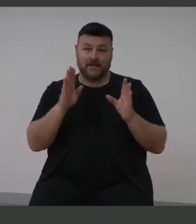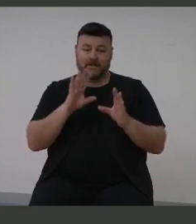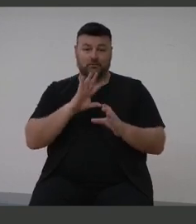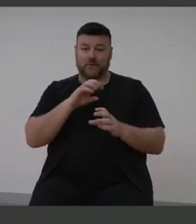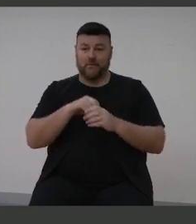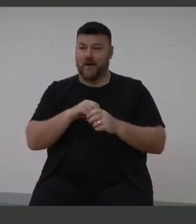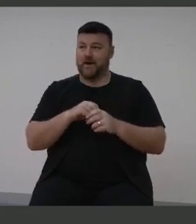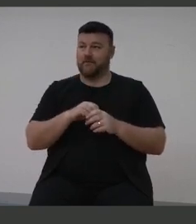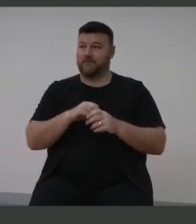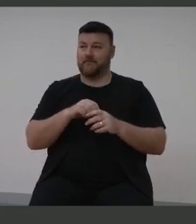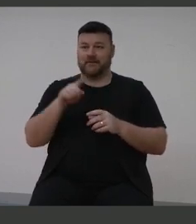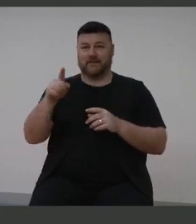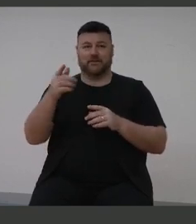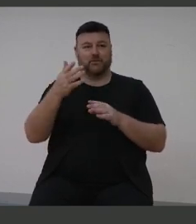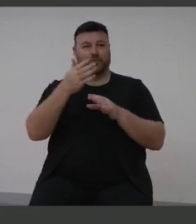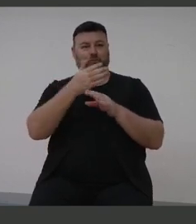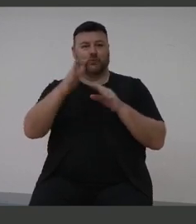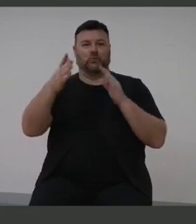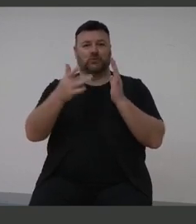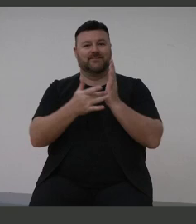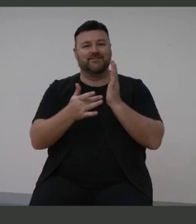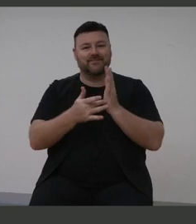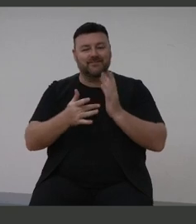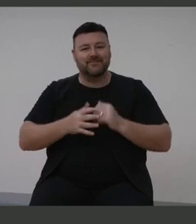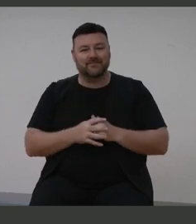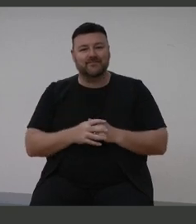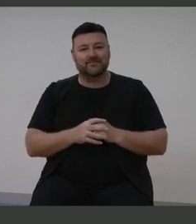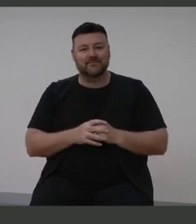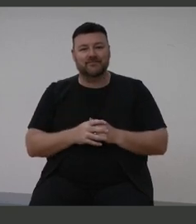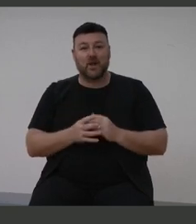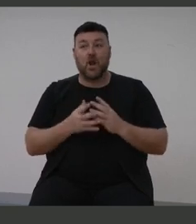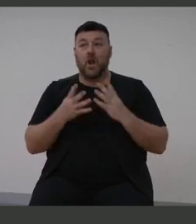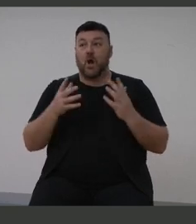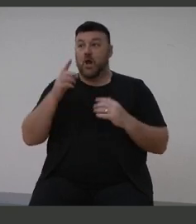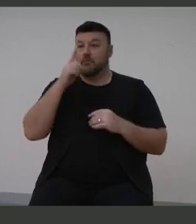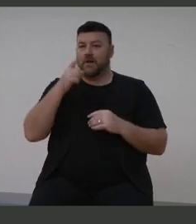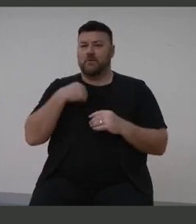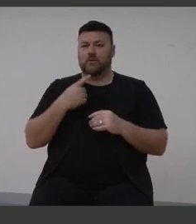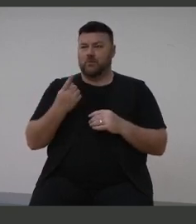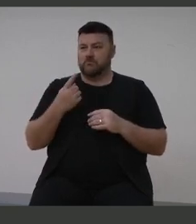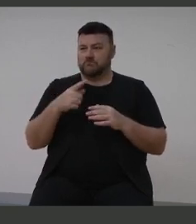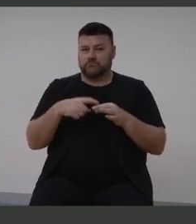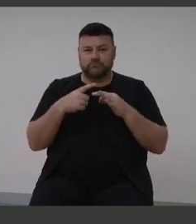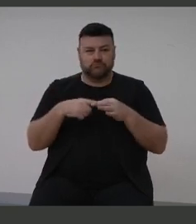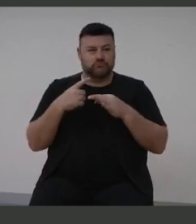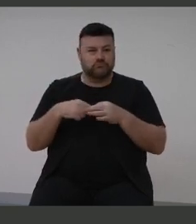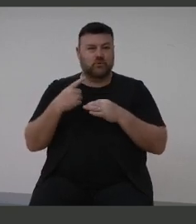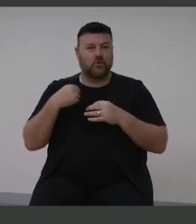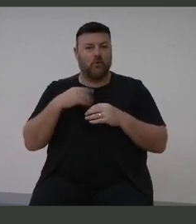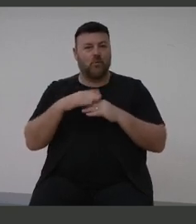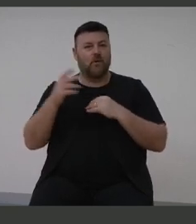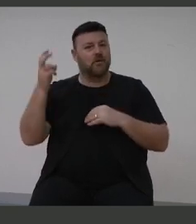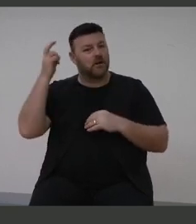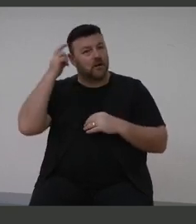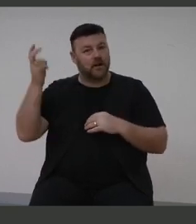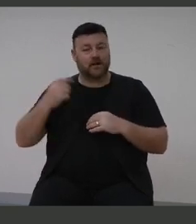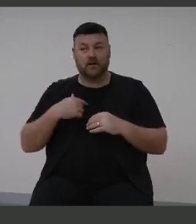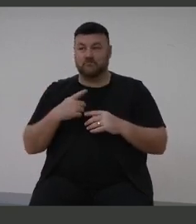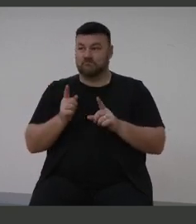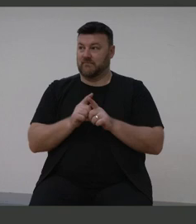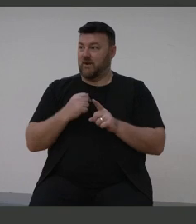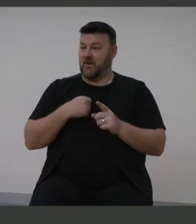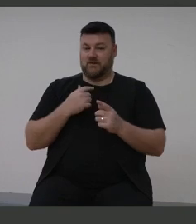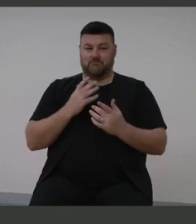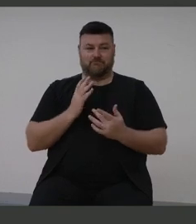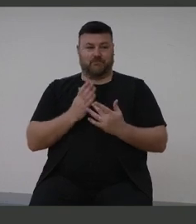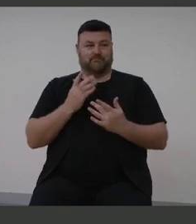of this pioneering program. Lots of people wanted to know about the implant. And I became like the accidental advocate.